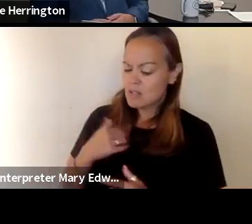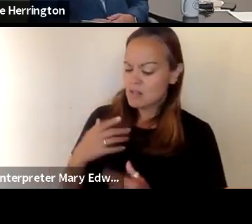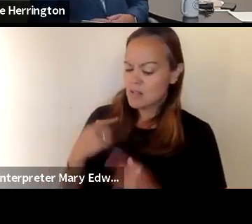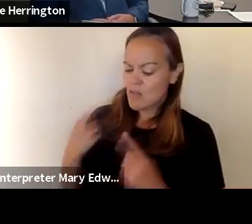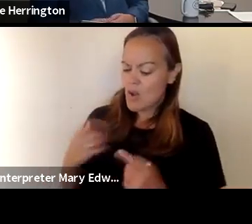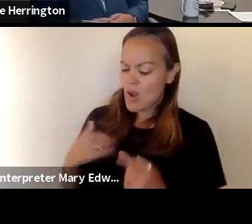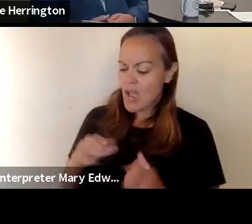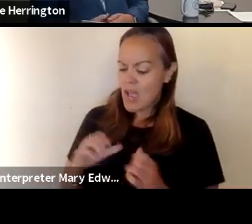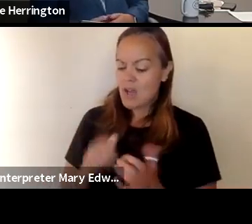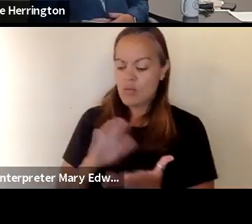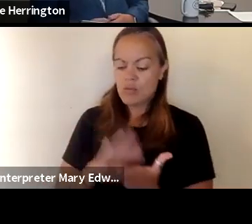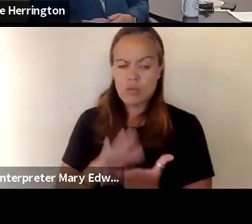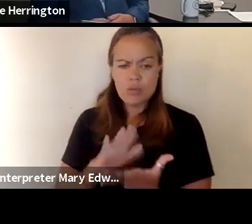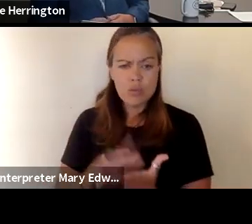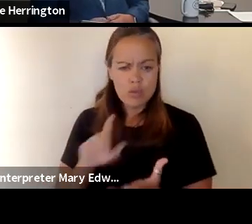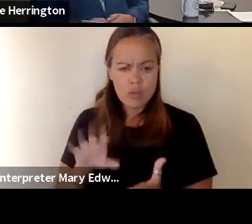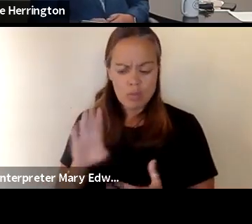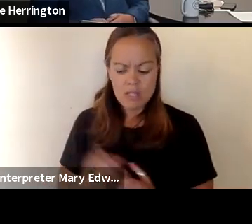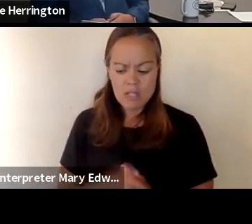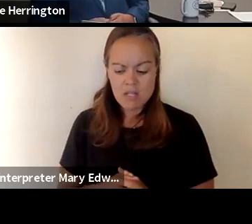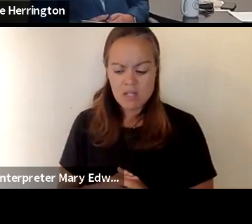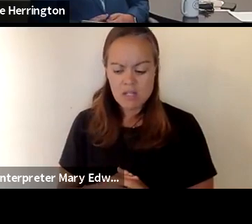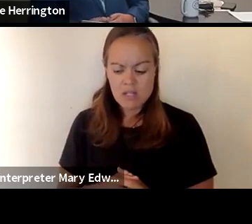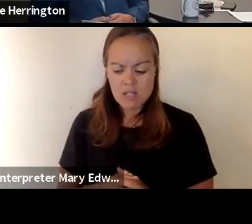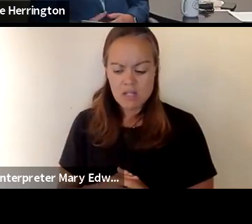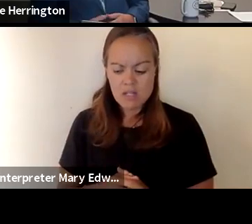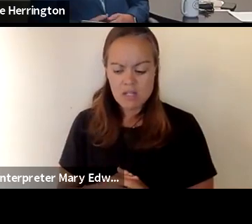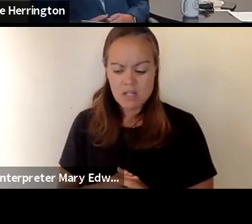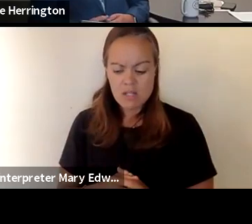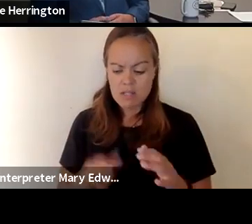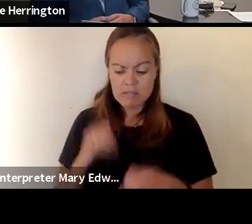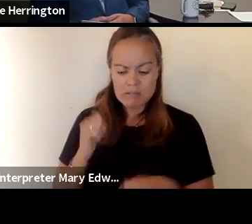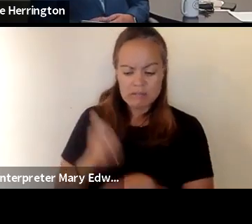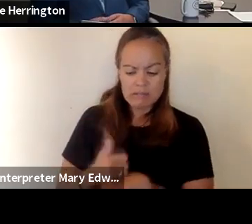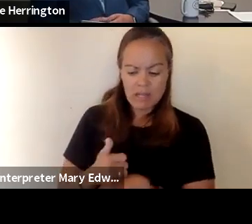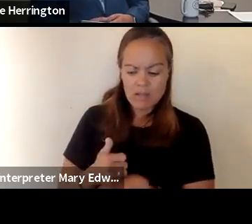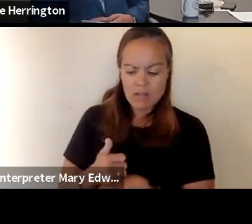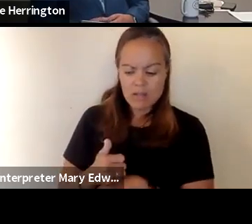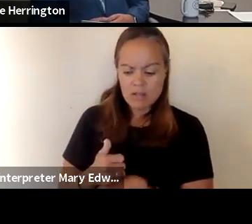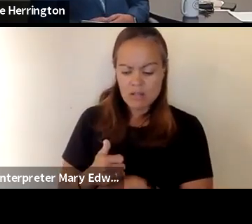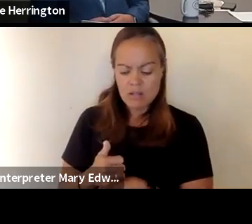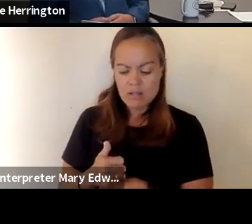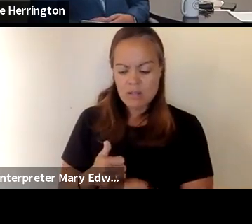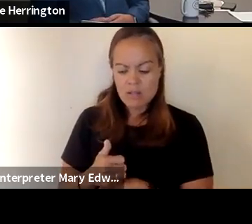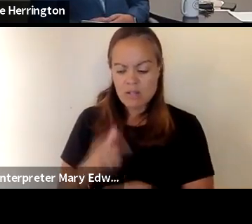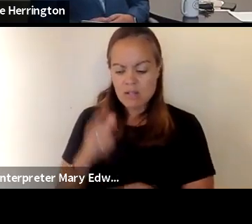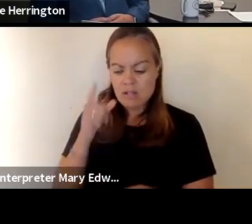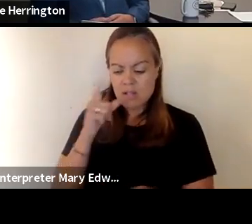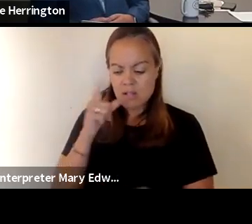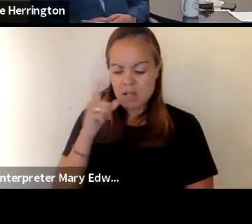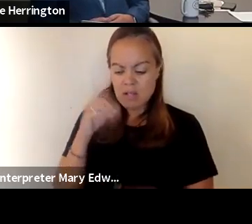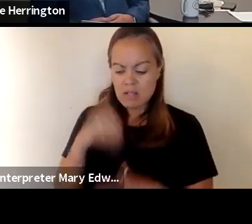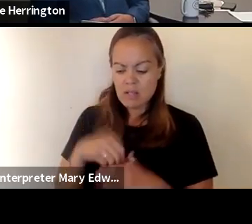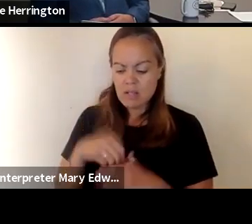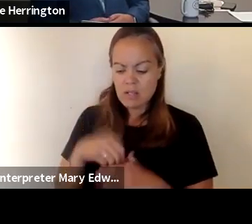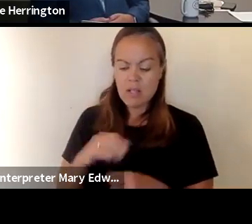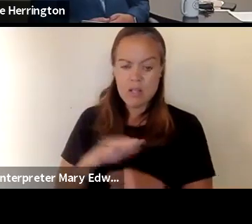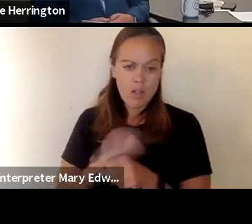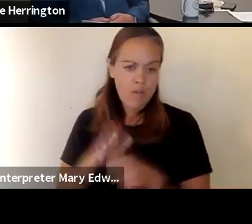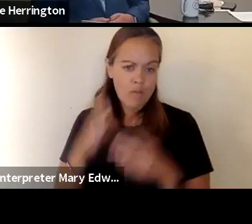basically setting up uh lunch in a in a coveted friendly way i